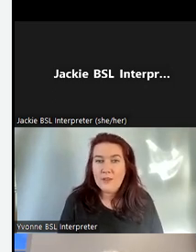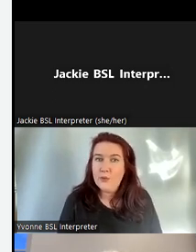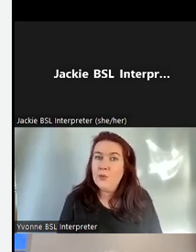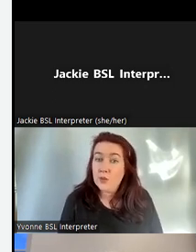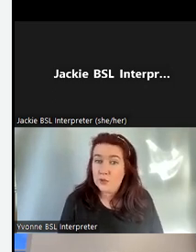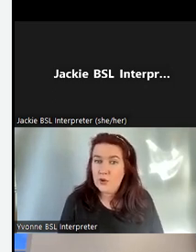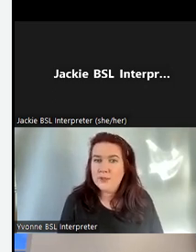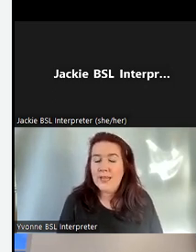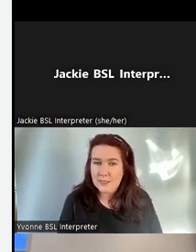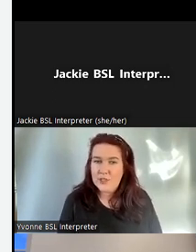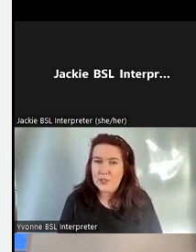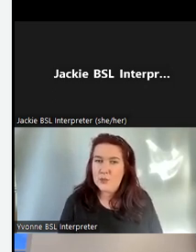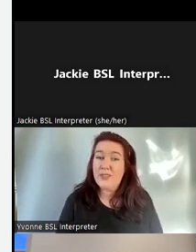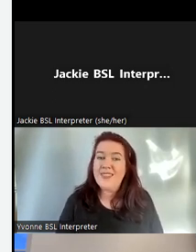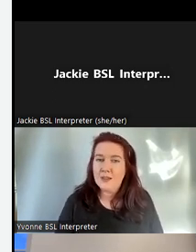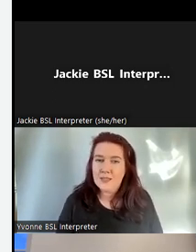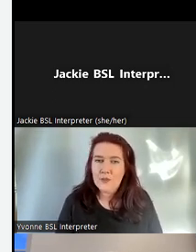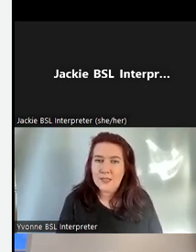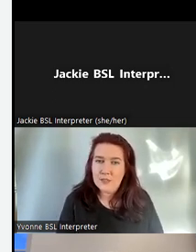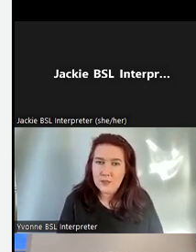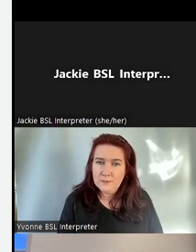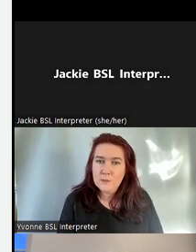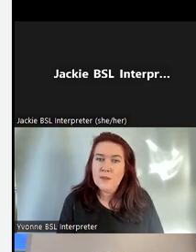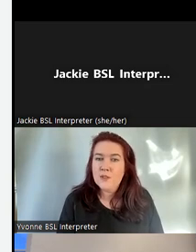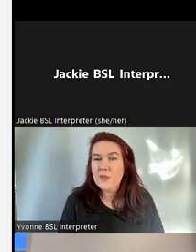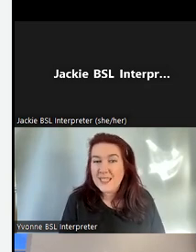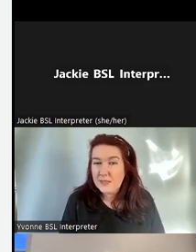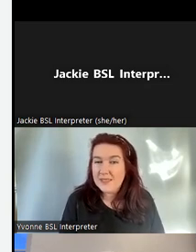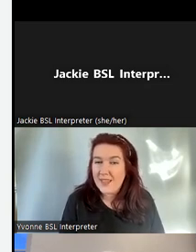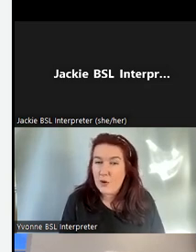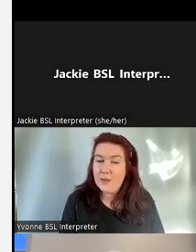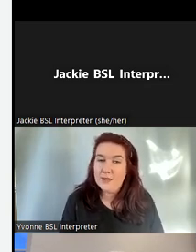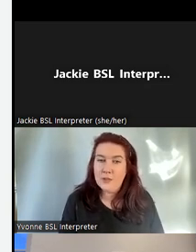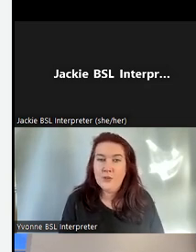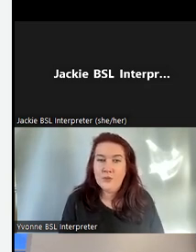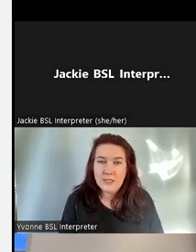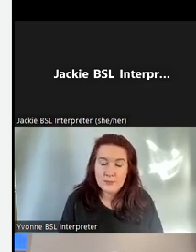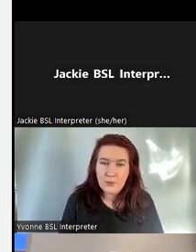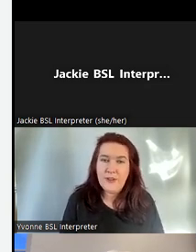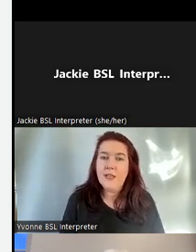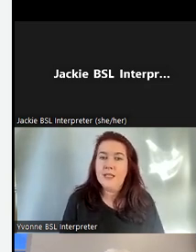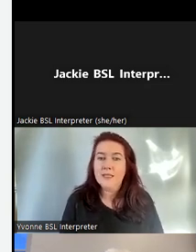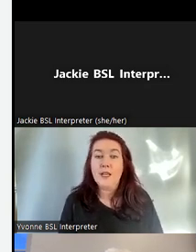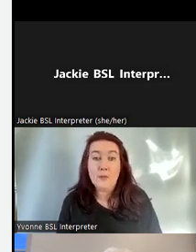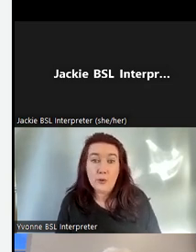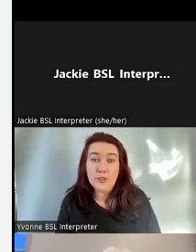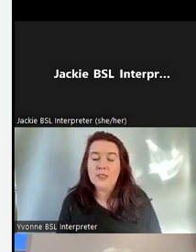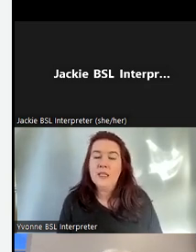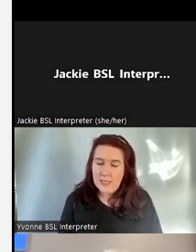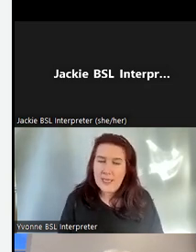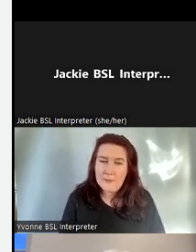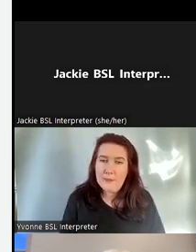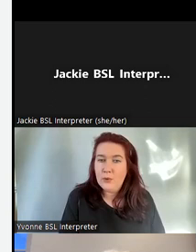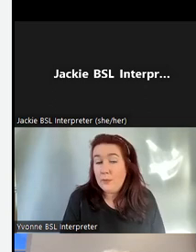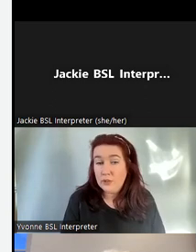have our own workshops and exhibitions within their Deaf Festival so that's able to help us you know raise our profile and sell our books